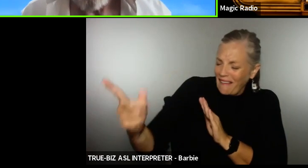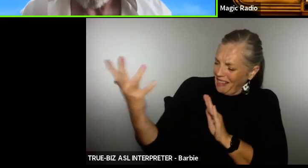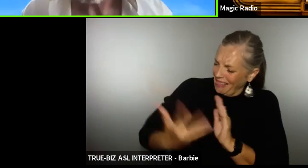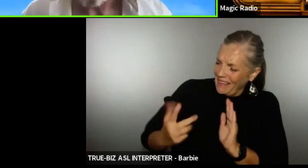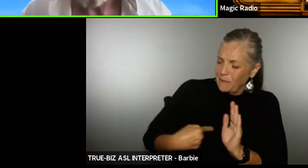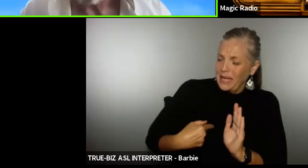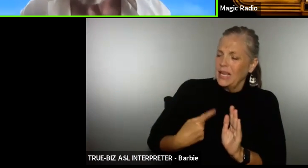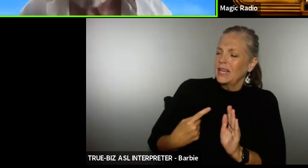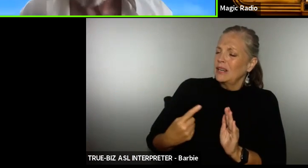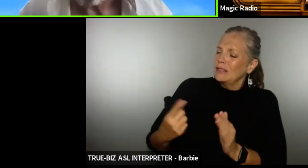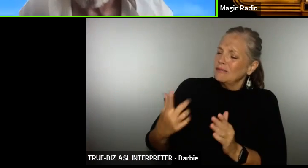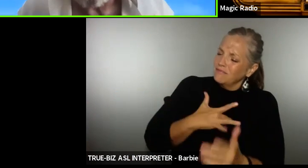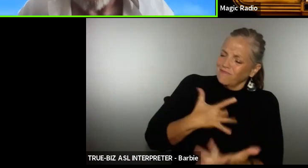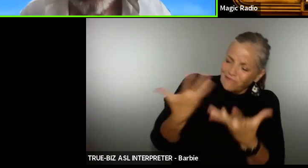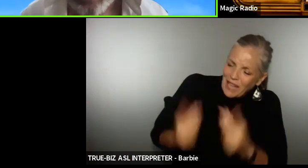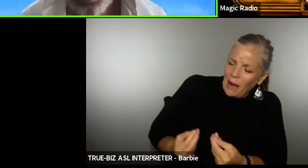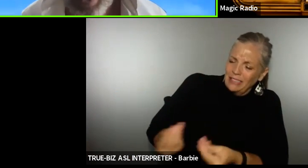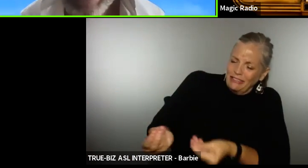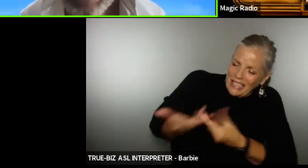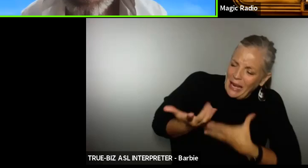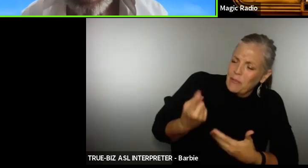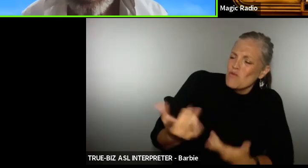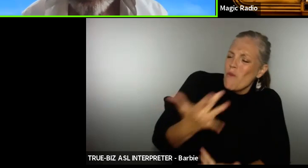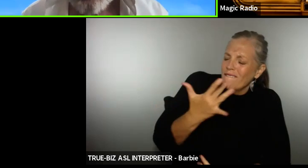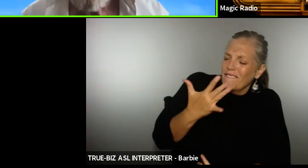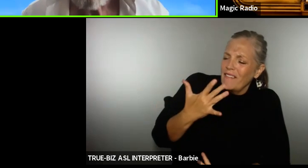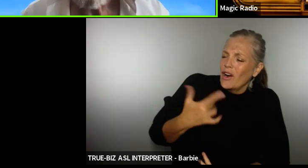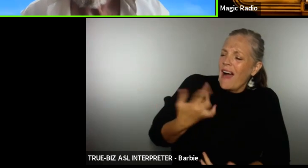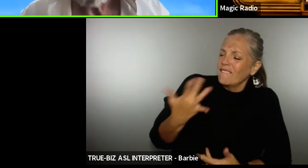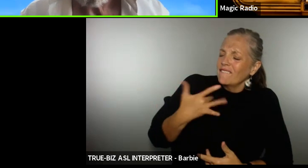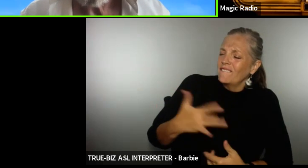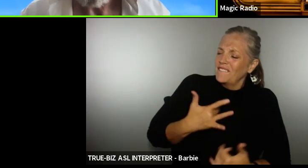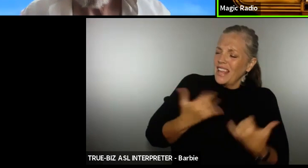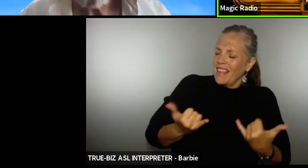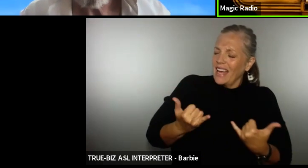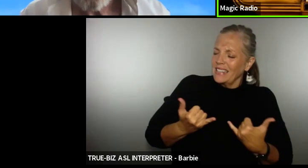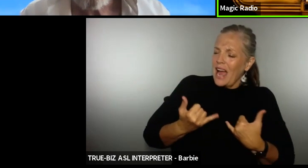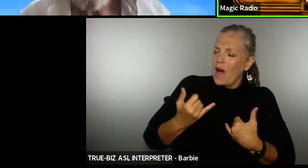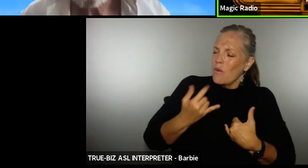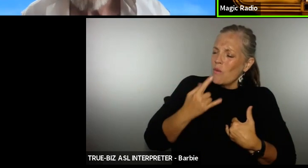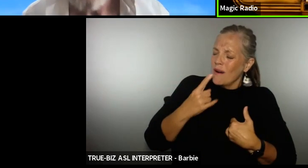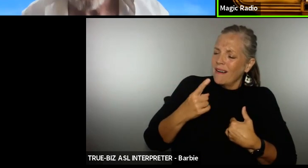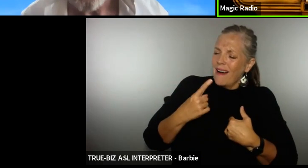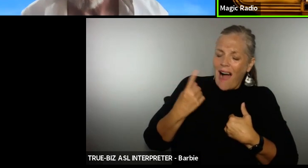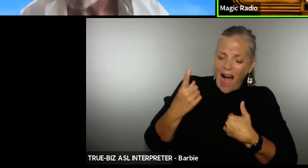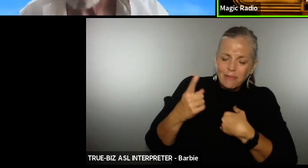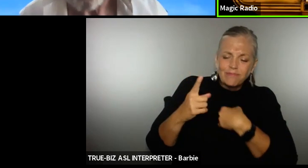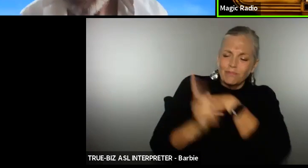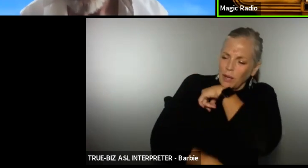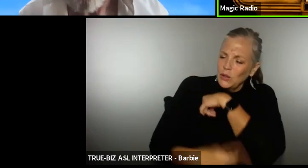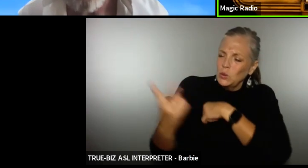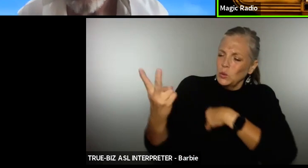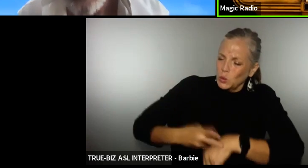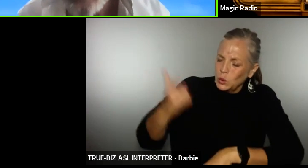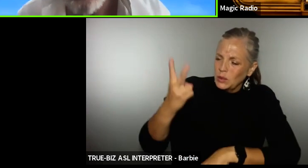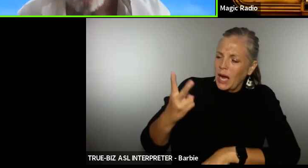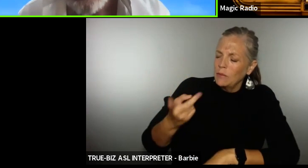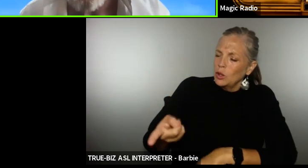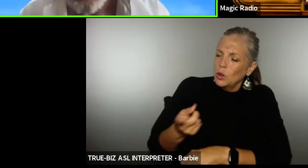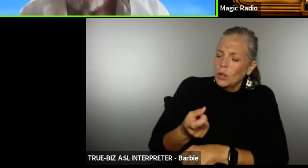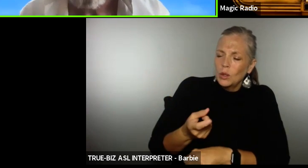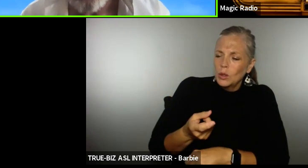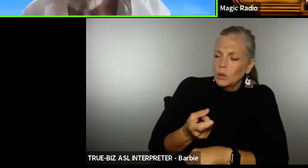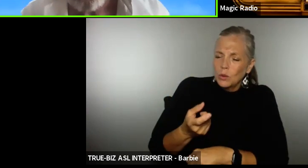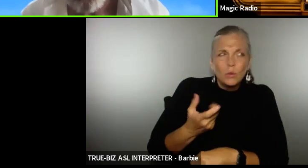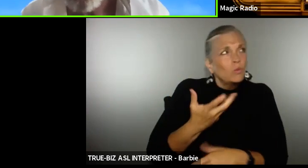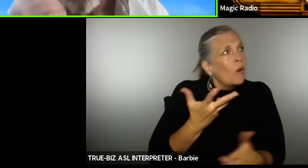I feel like I've been sentenced to suffer this twice what is it we can save ourselves these sea fearing days at